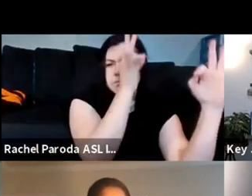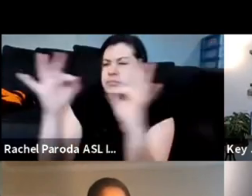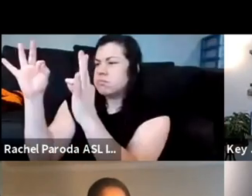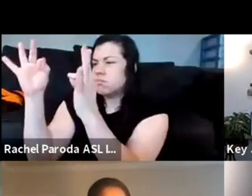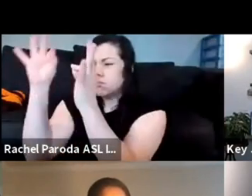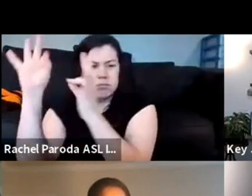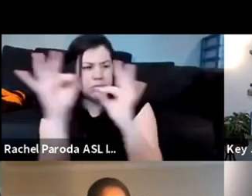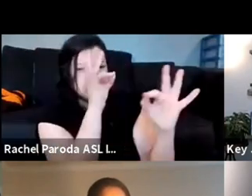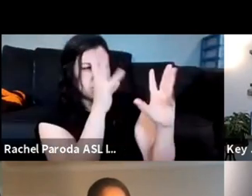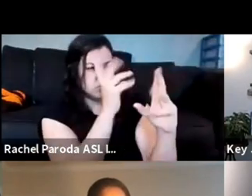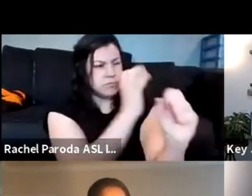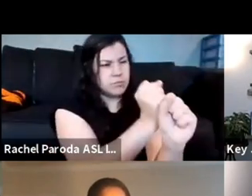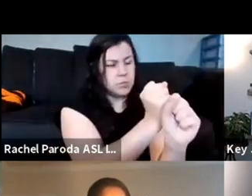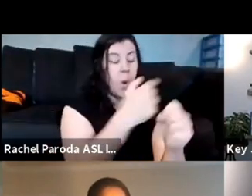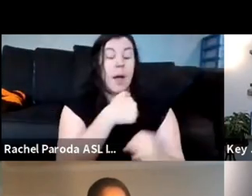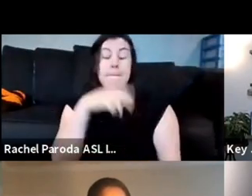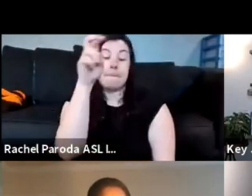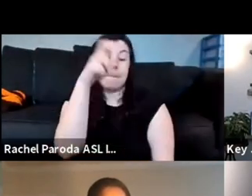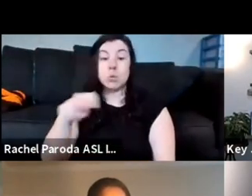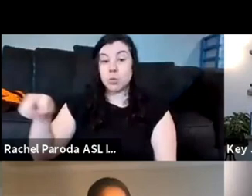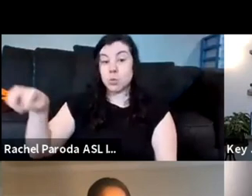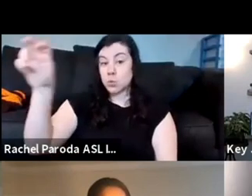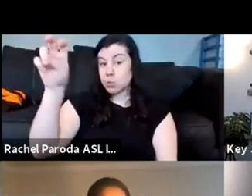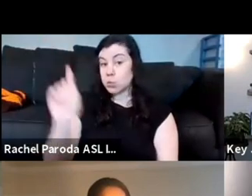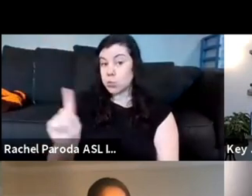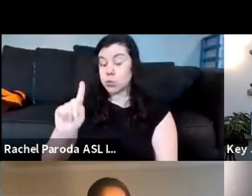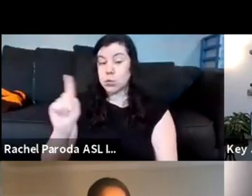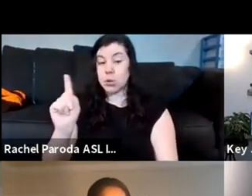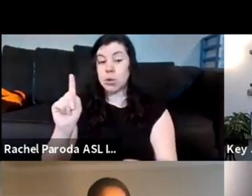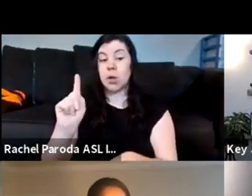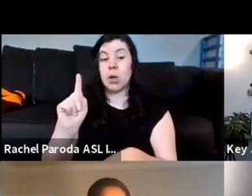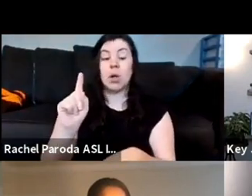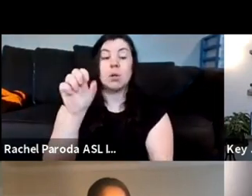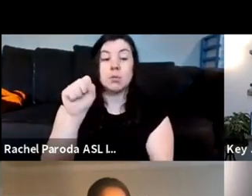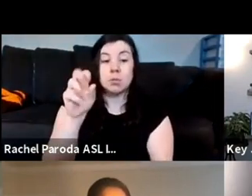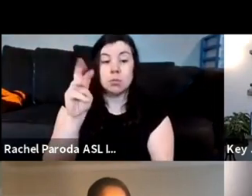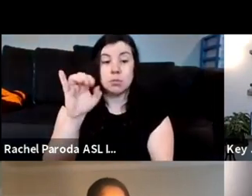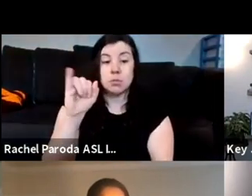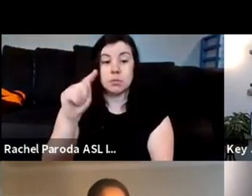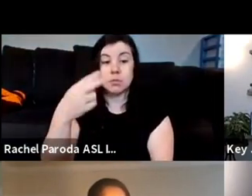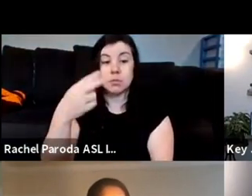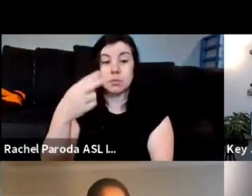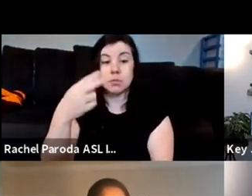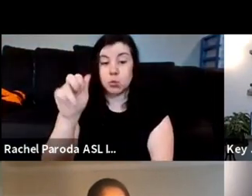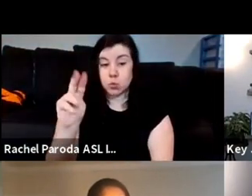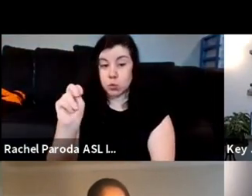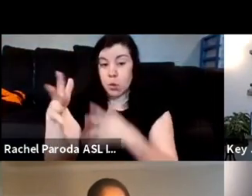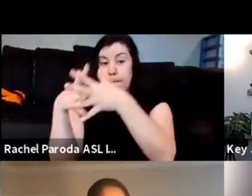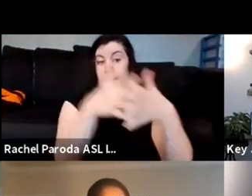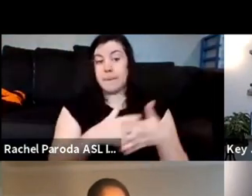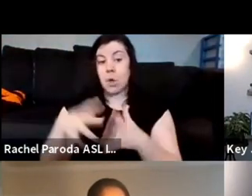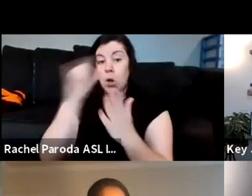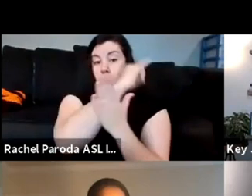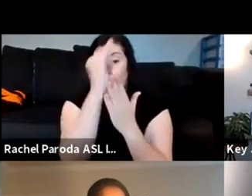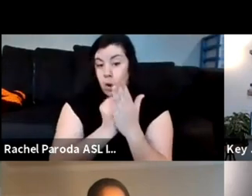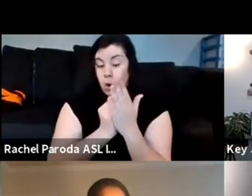go through the presidential portraits um at the nash uh the swissonian american art gallery and the national portrait gallery and one of the things that i